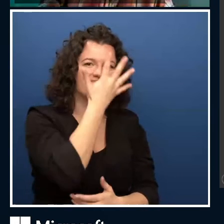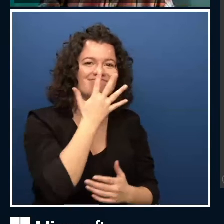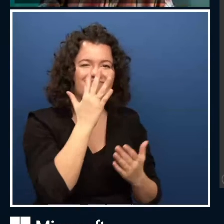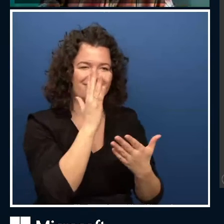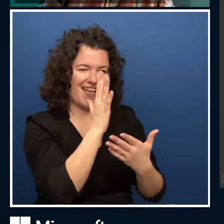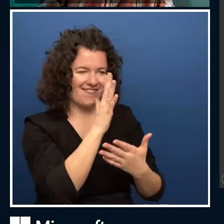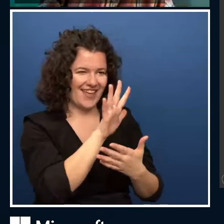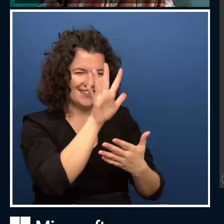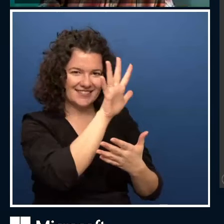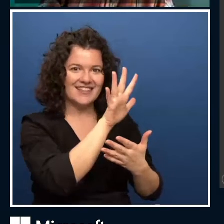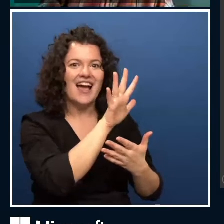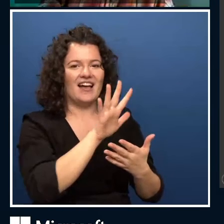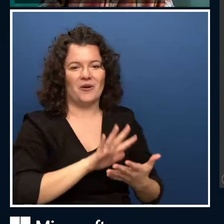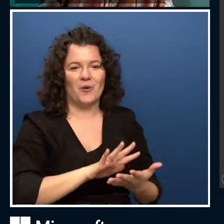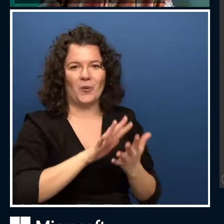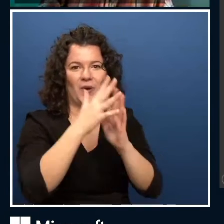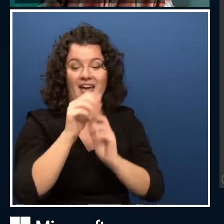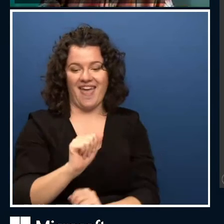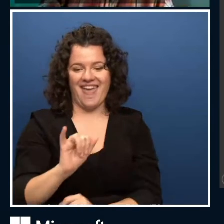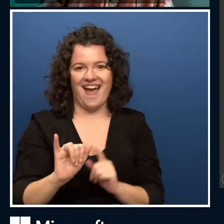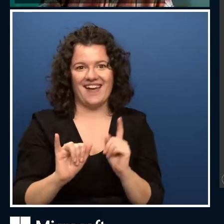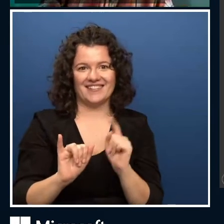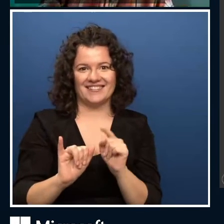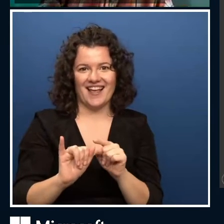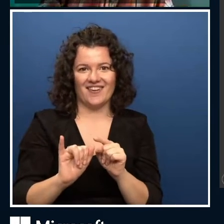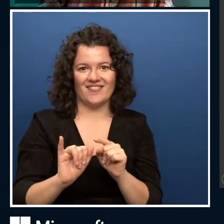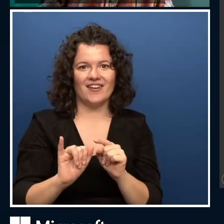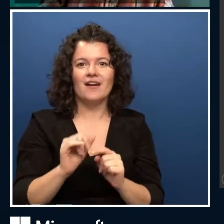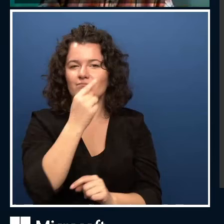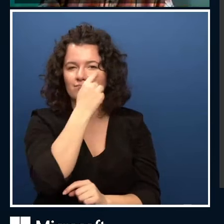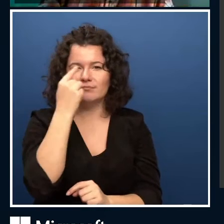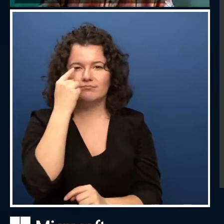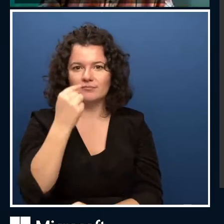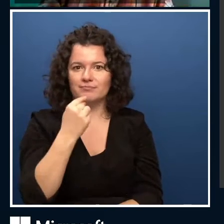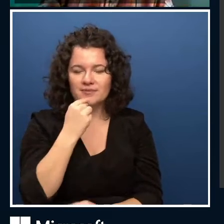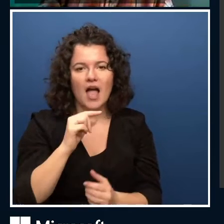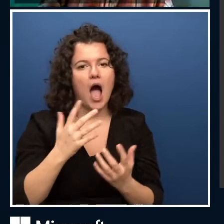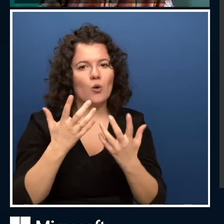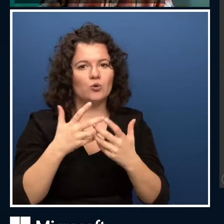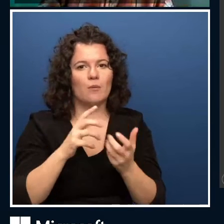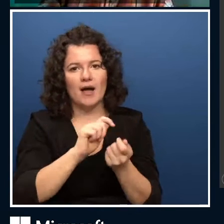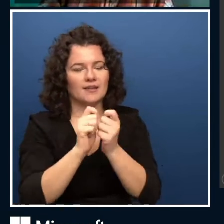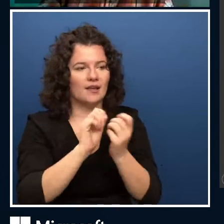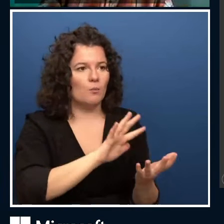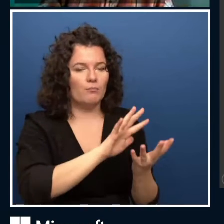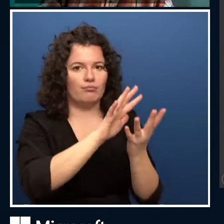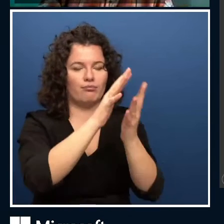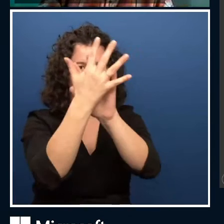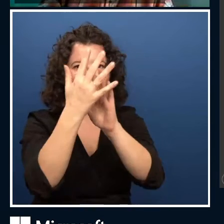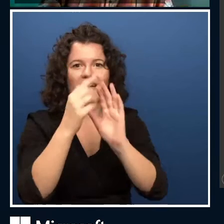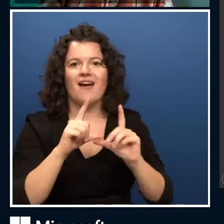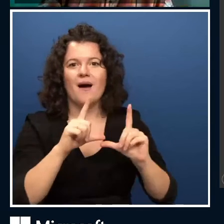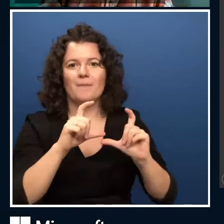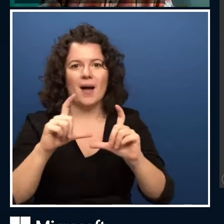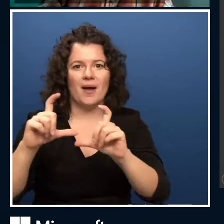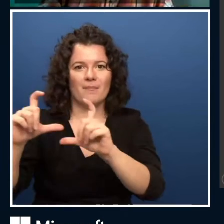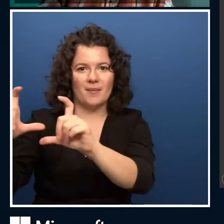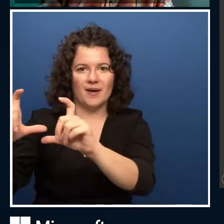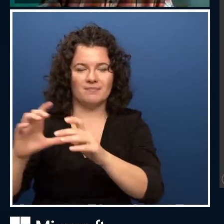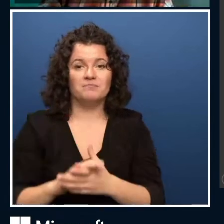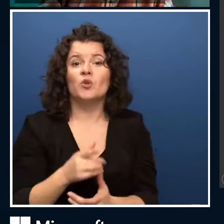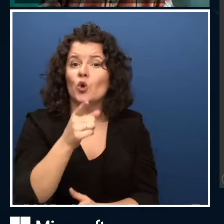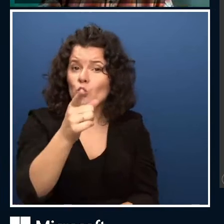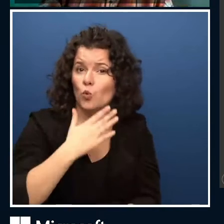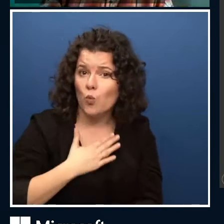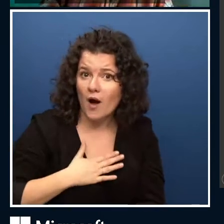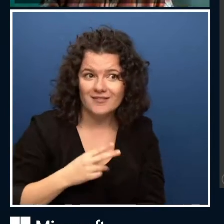use this code. And if you create some photographs as part of this conference, you can use the same link easyfi.net slash